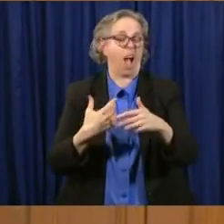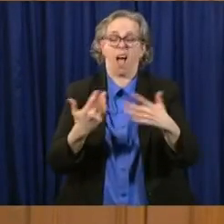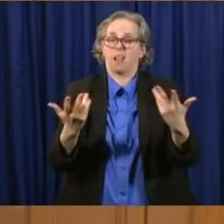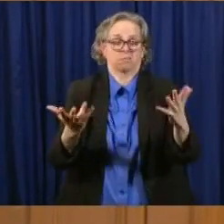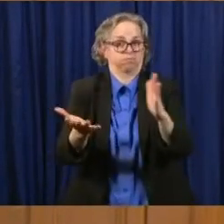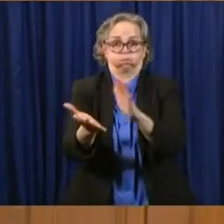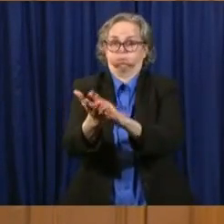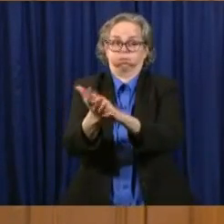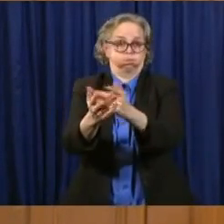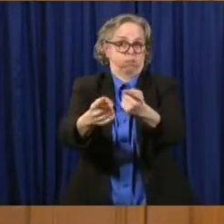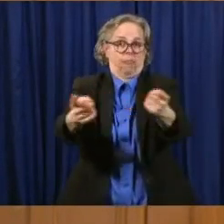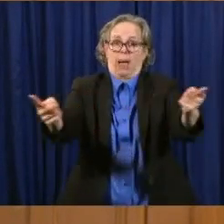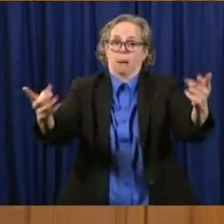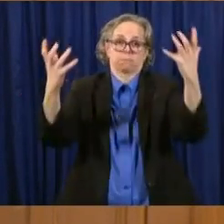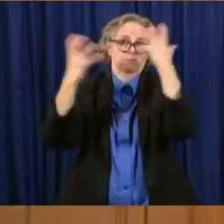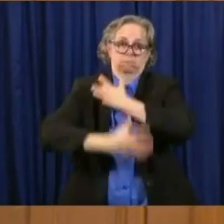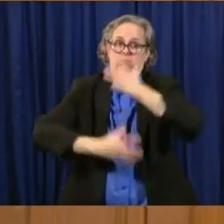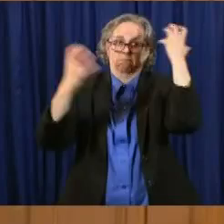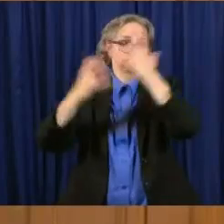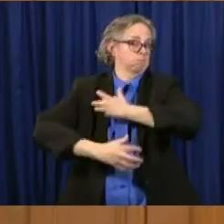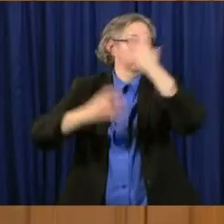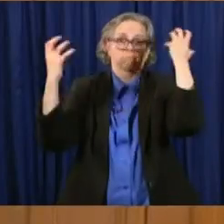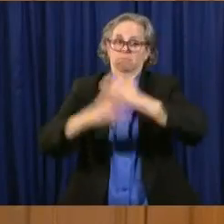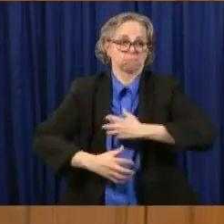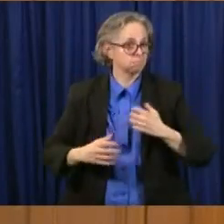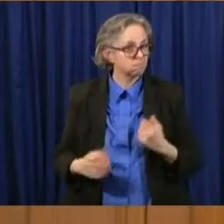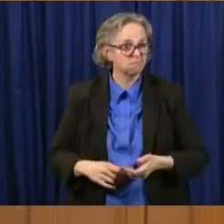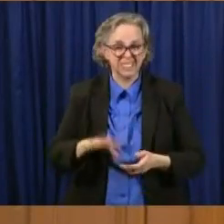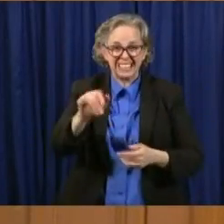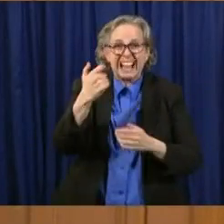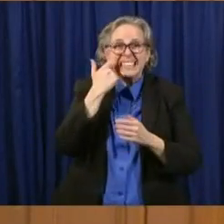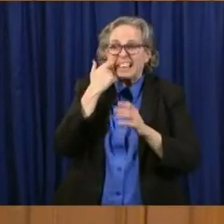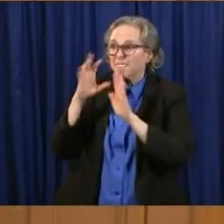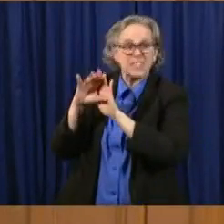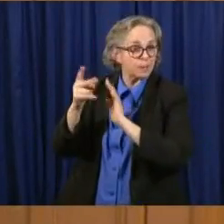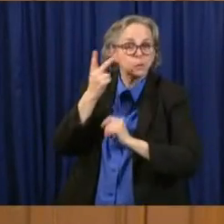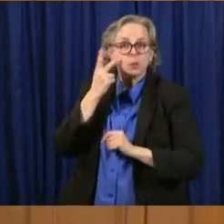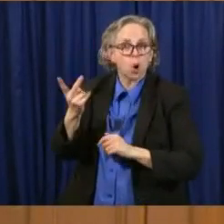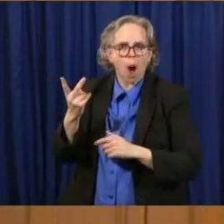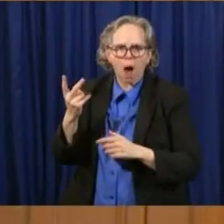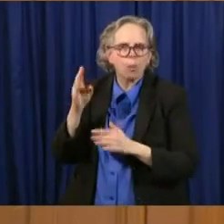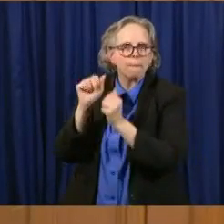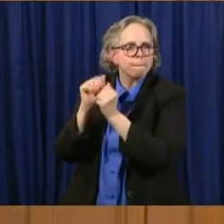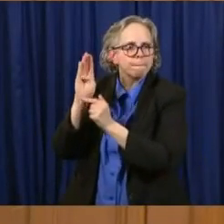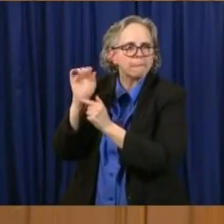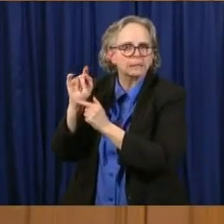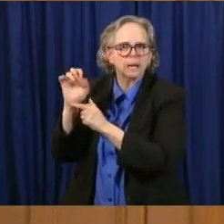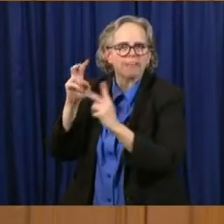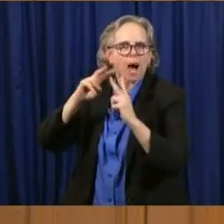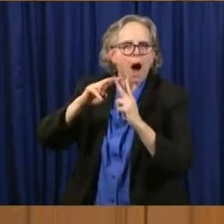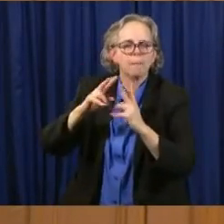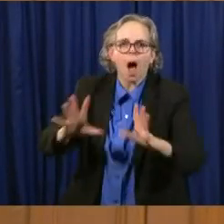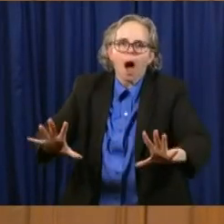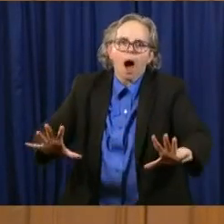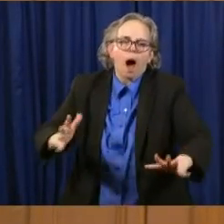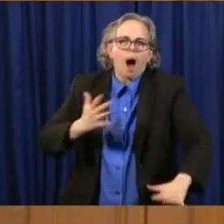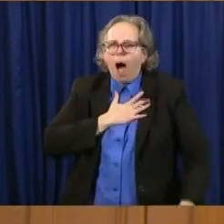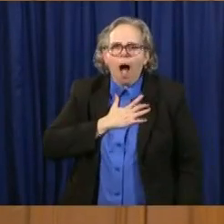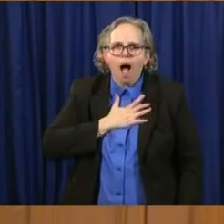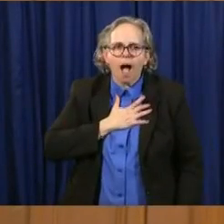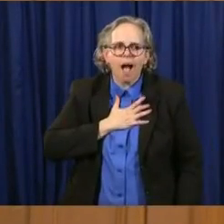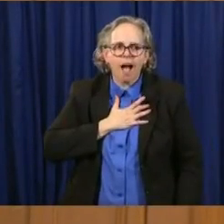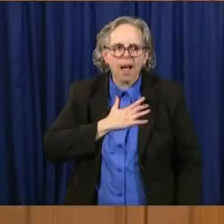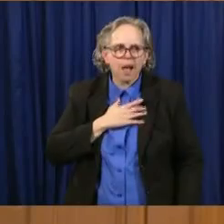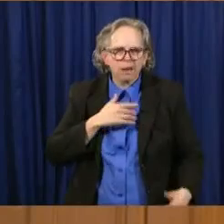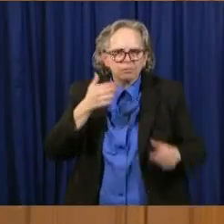I was greatly impacted by that Patel video you just showed, and the couple. Remember that we're all learning and all going through